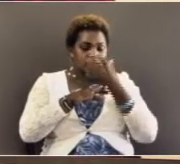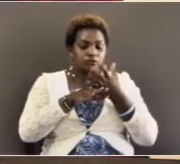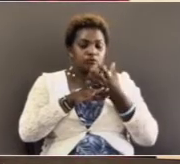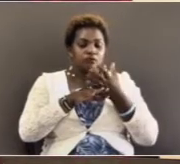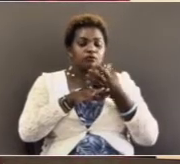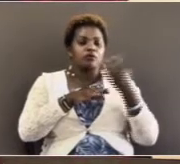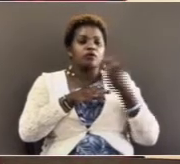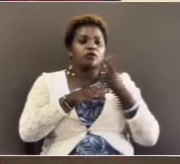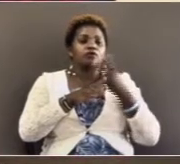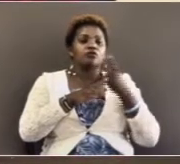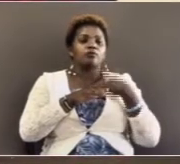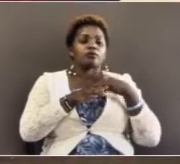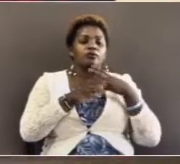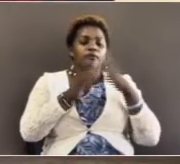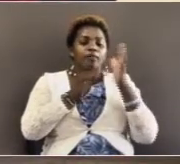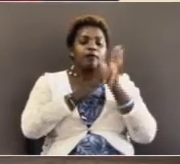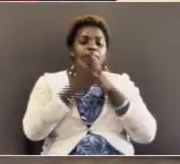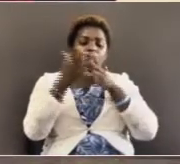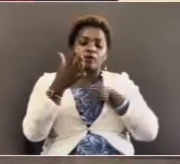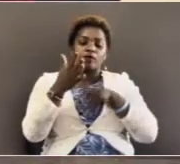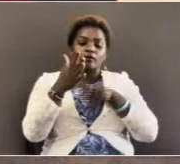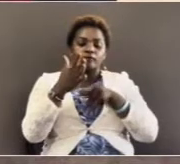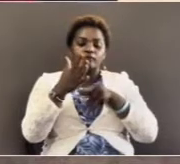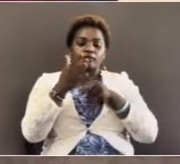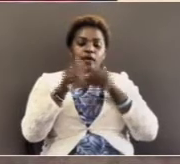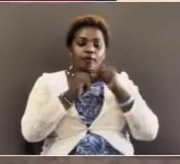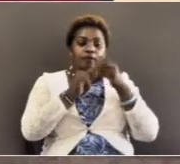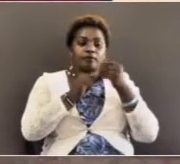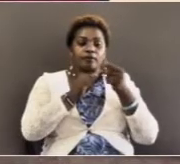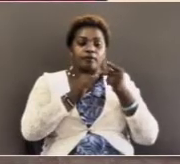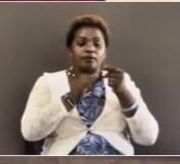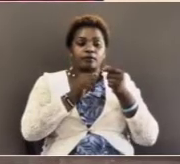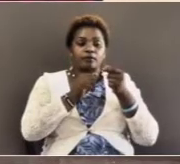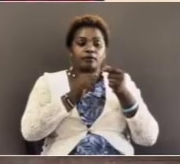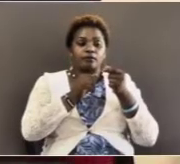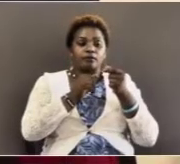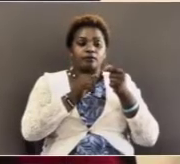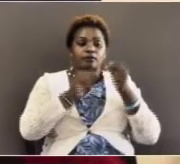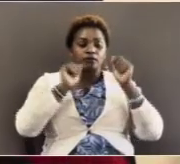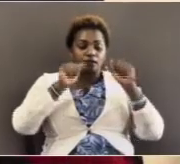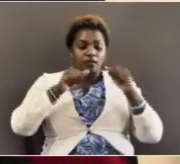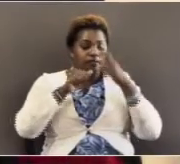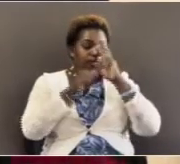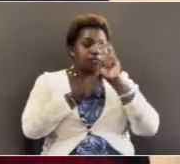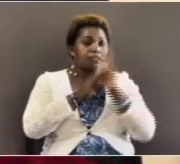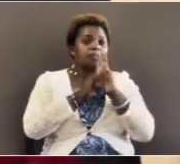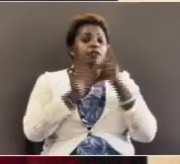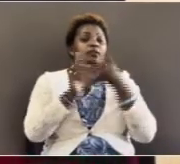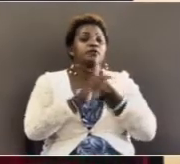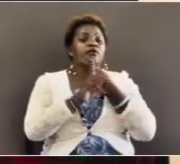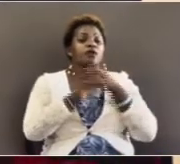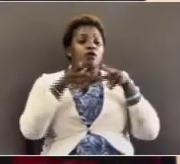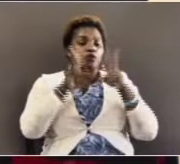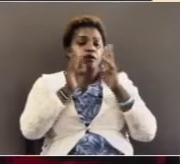The two texts we have read this morning can be seen in